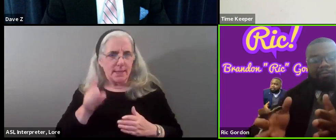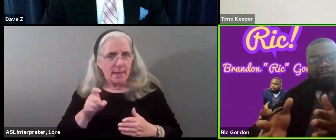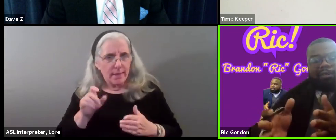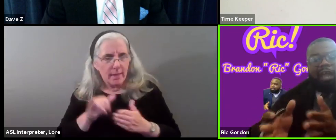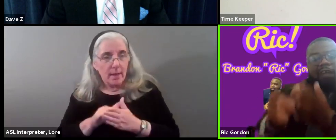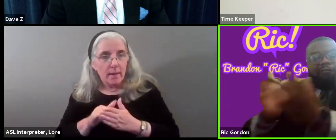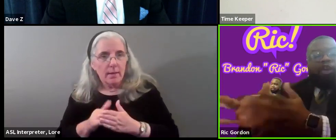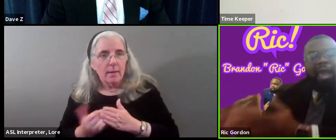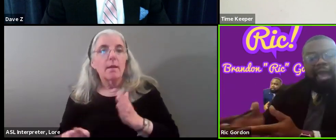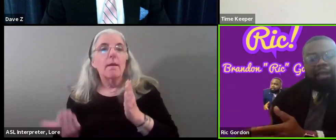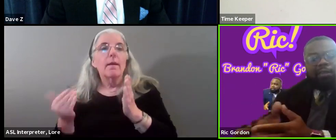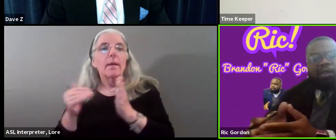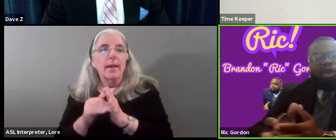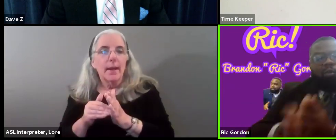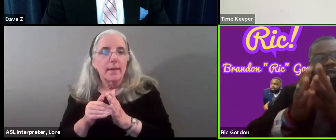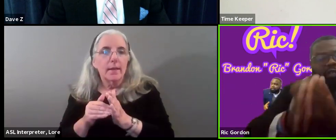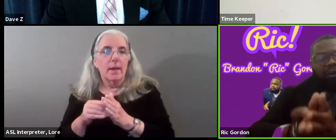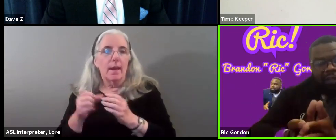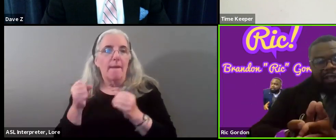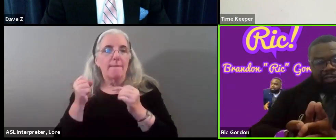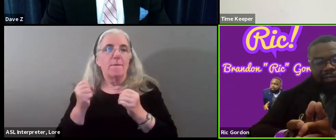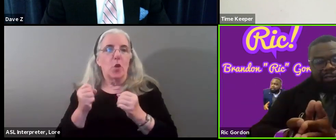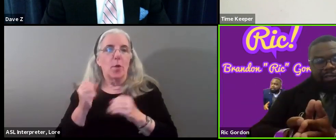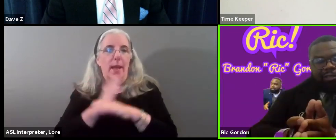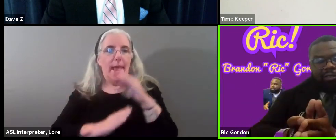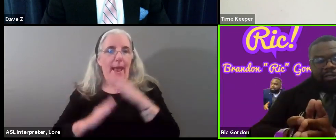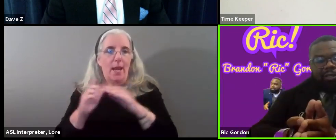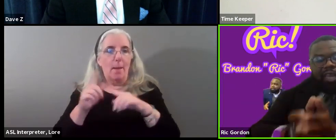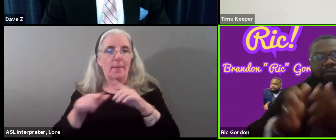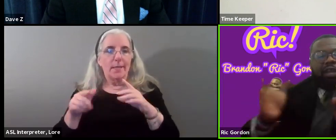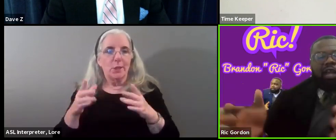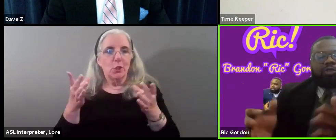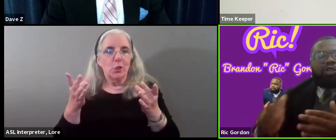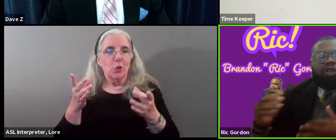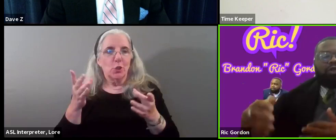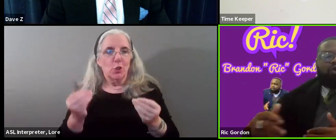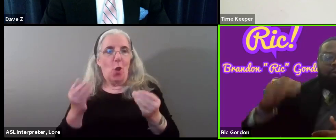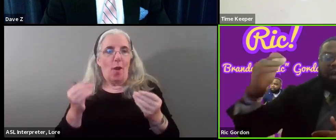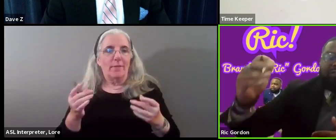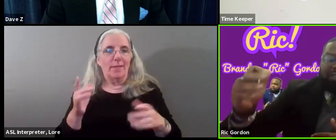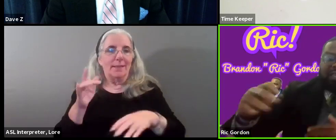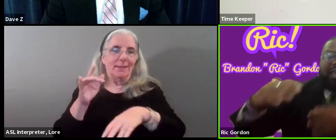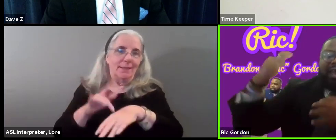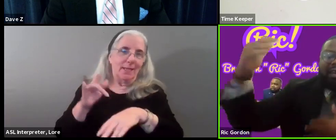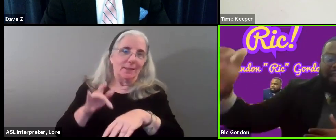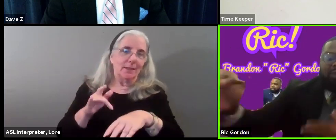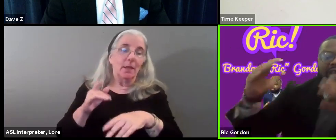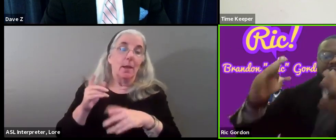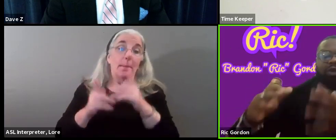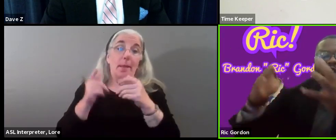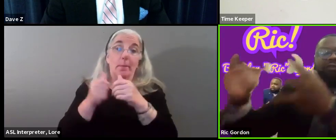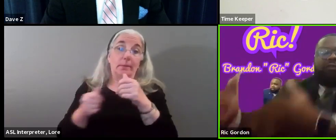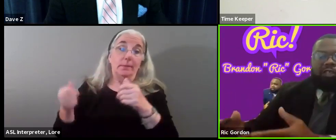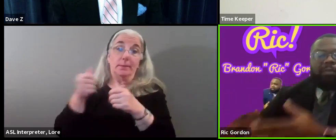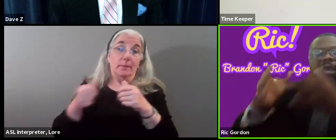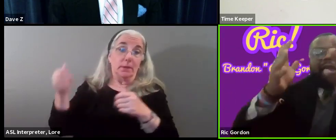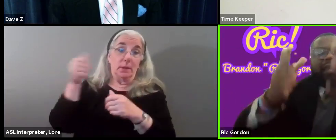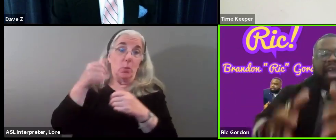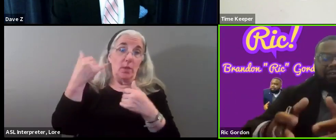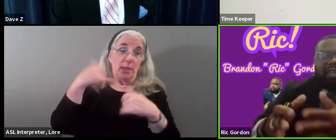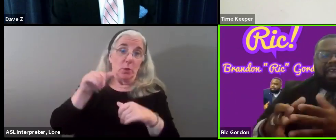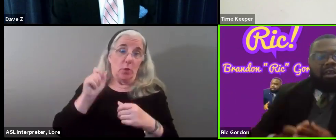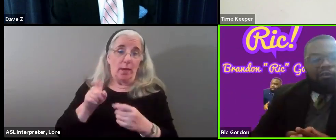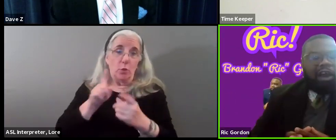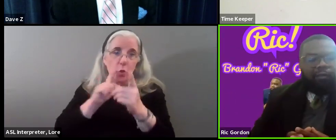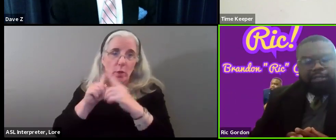Again, a firm hand with a soft touch. Even when it comes to those who are above us in the county, we can still go before them